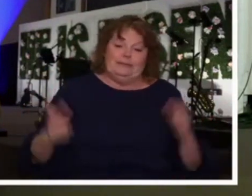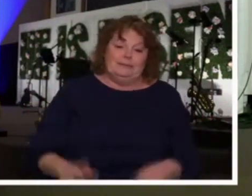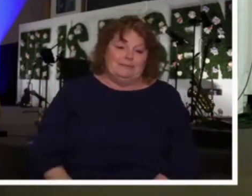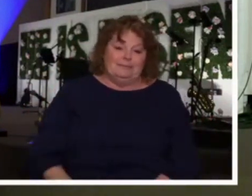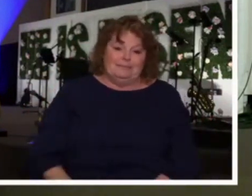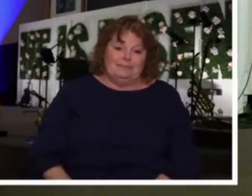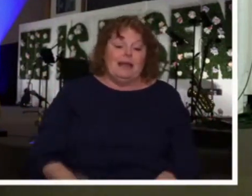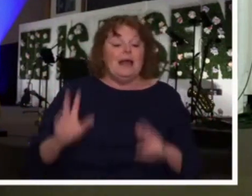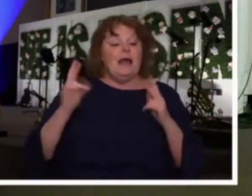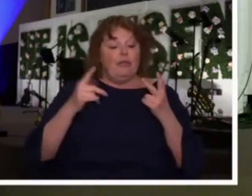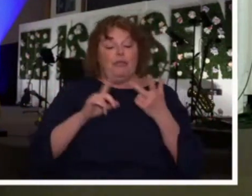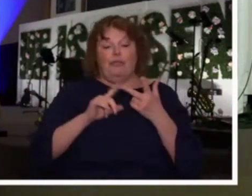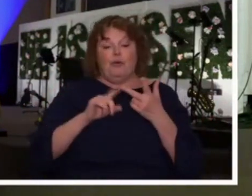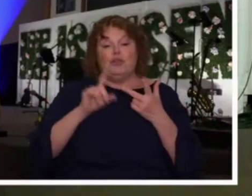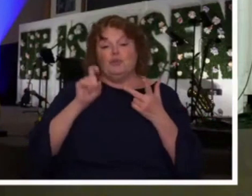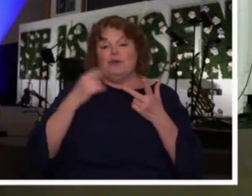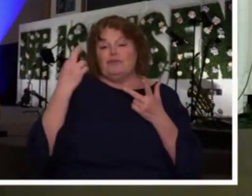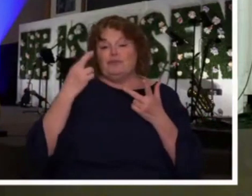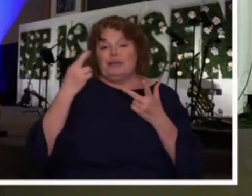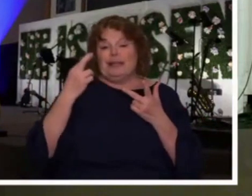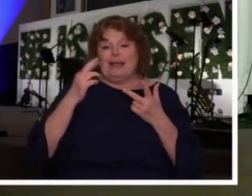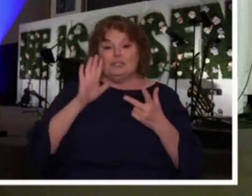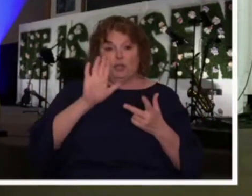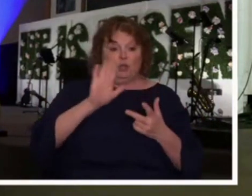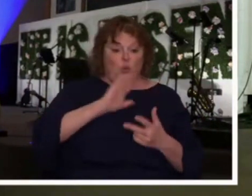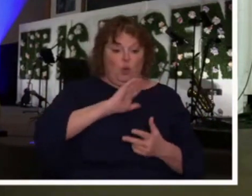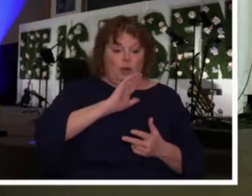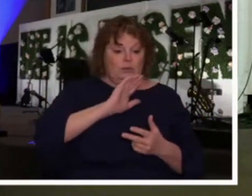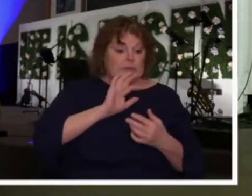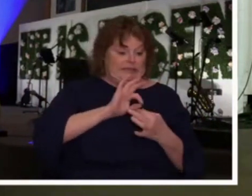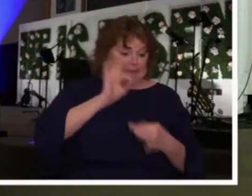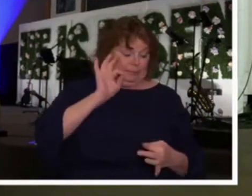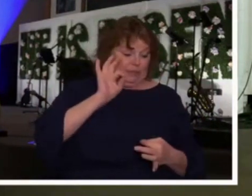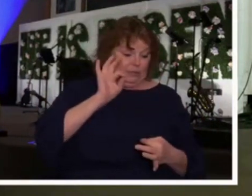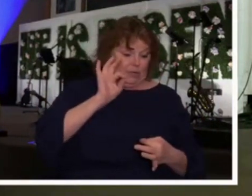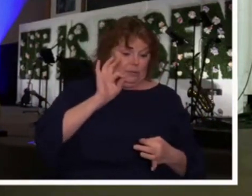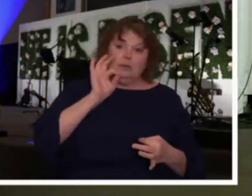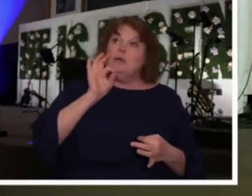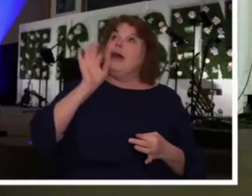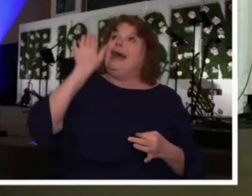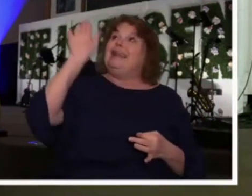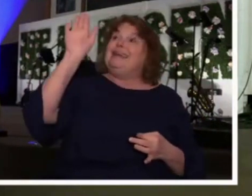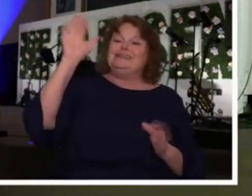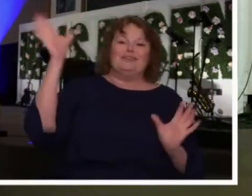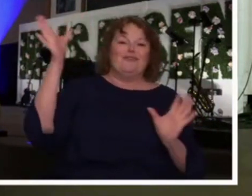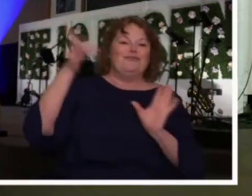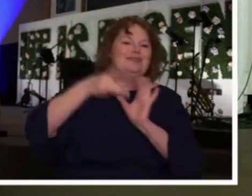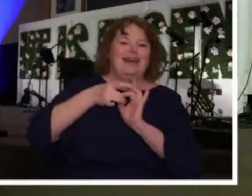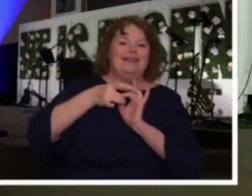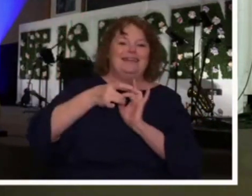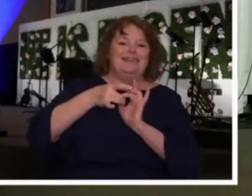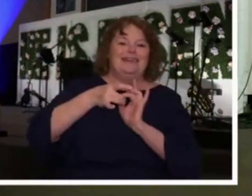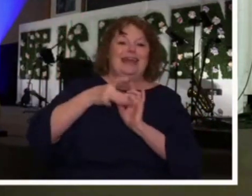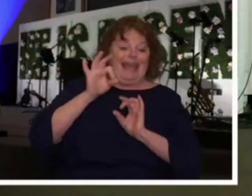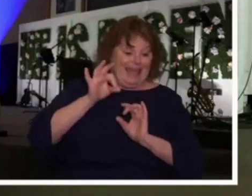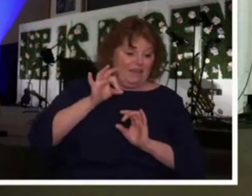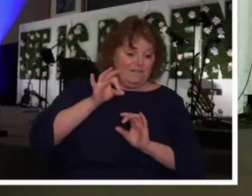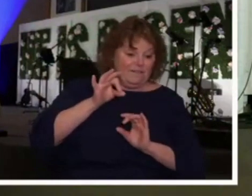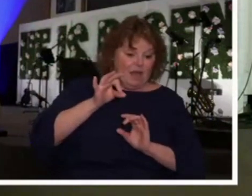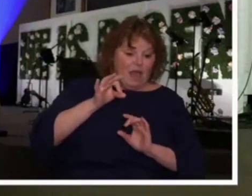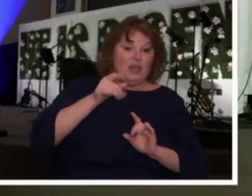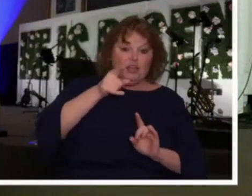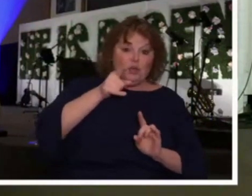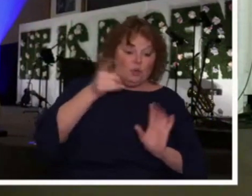God. 1 Corinthians 16 17 6 17 says, but he who unites himself with the Lord is